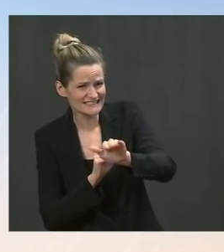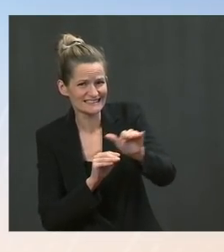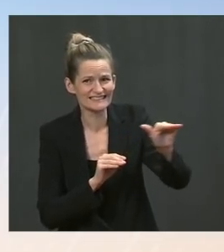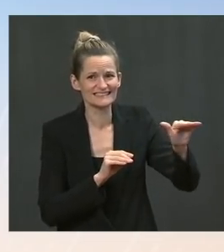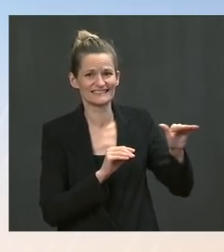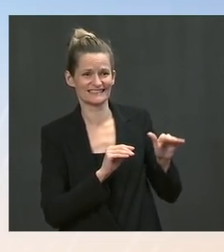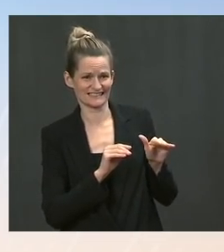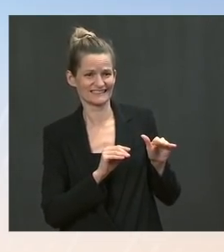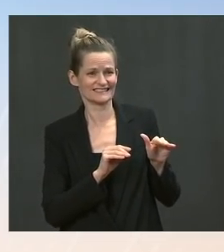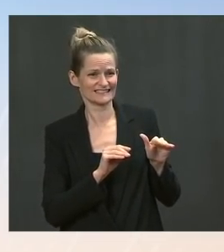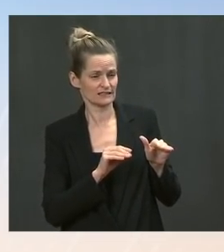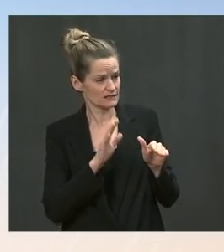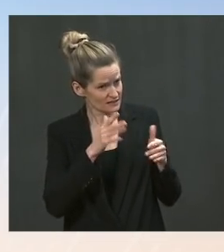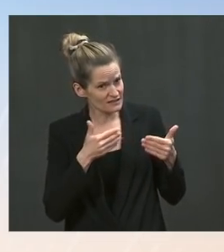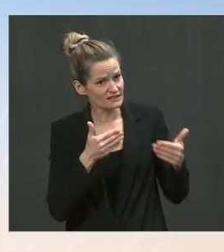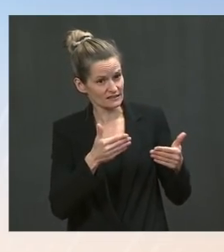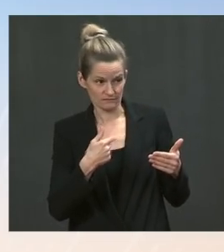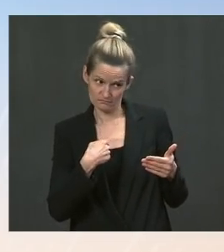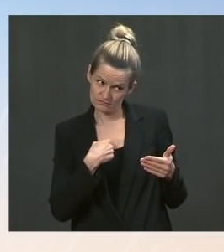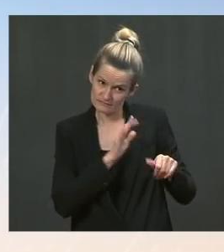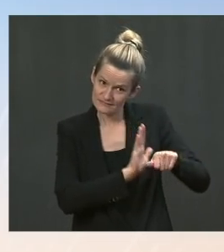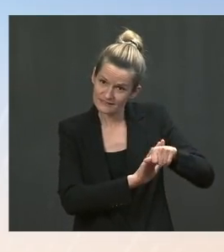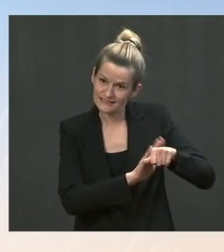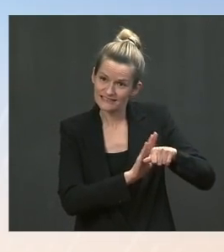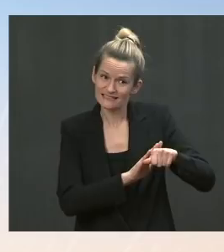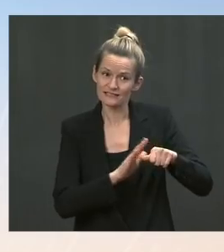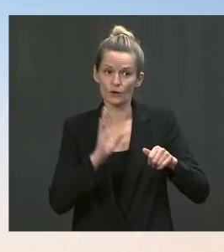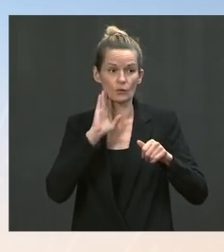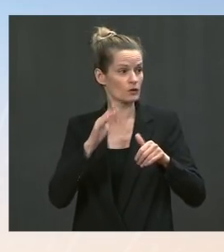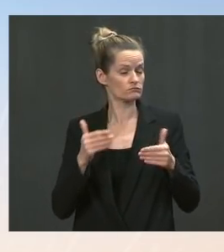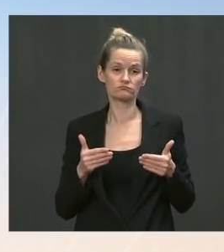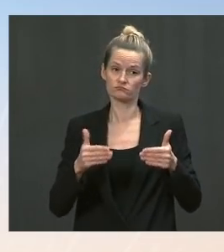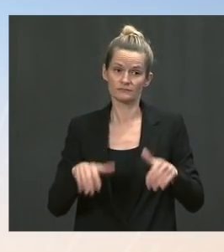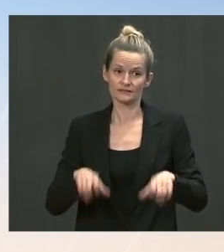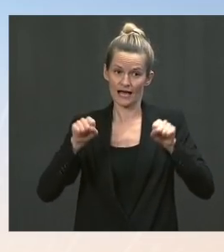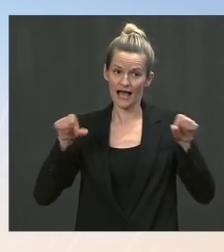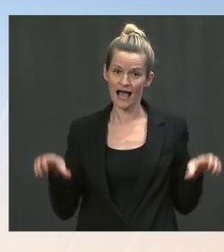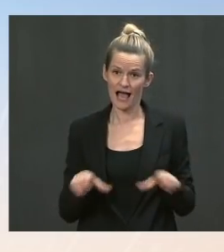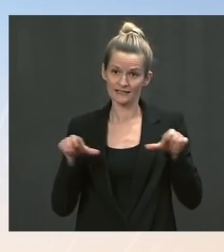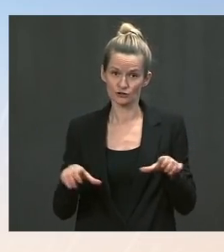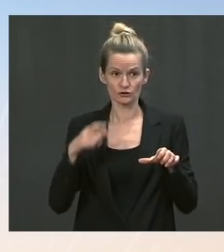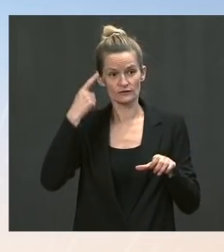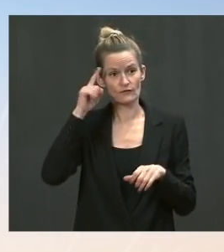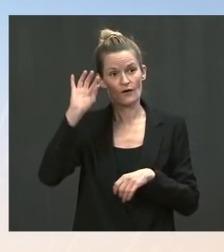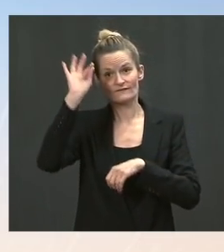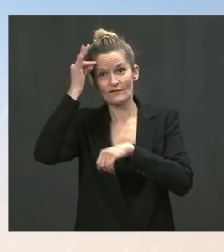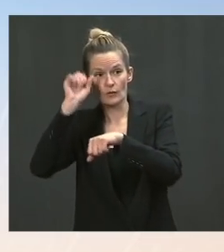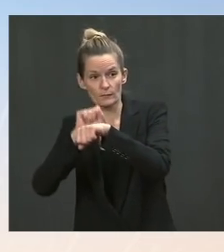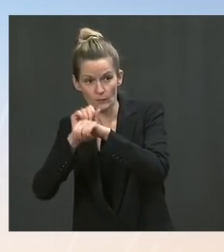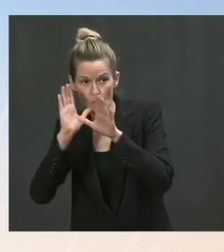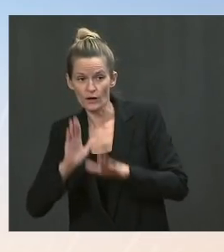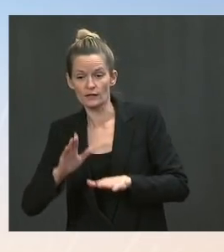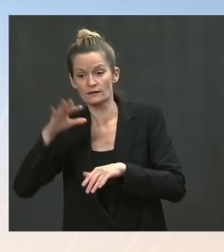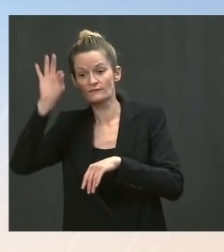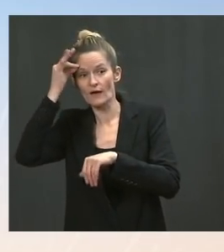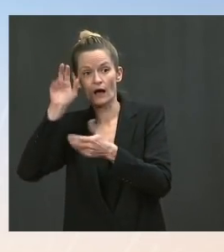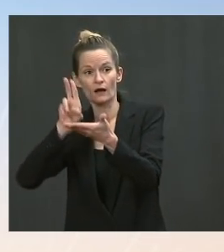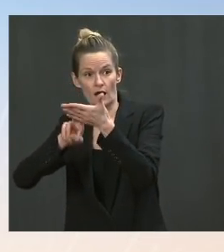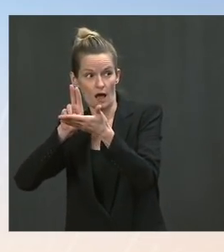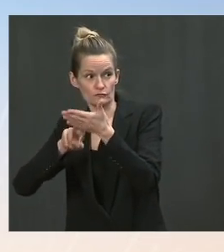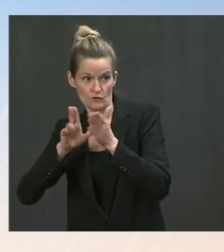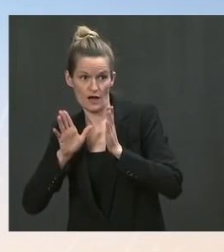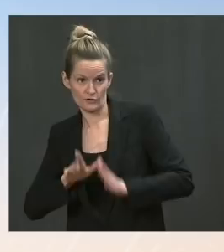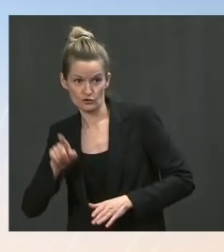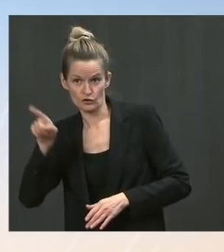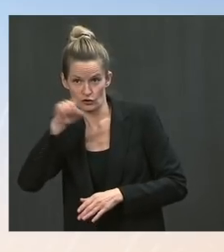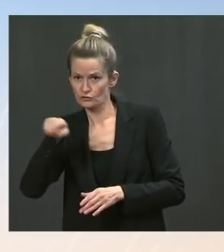for federal government employees and contractors, and also asked the public and private sector to take actions on their own. And we're seeing that happening.